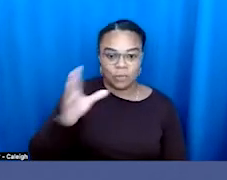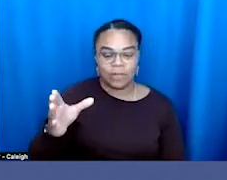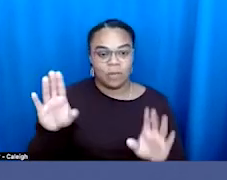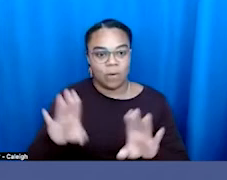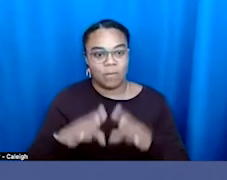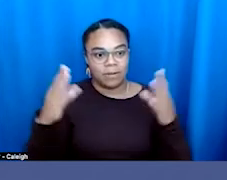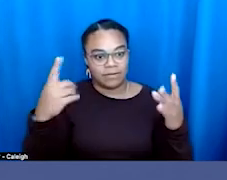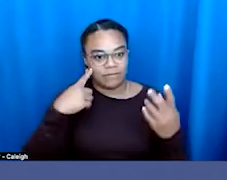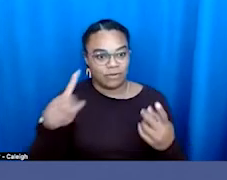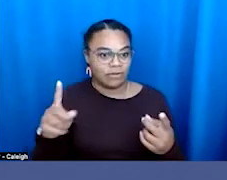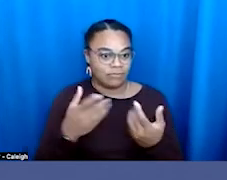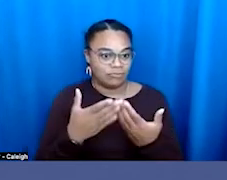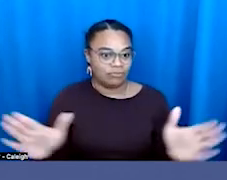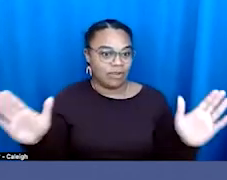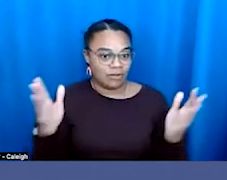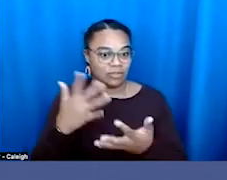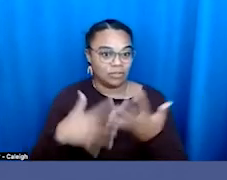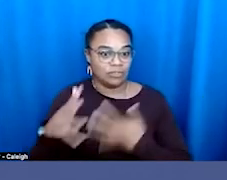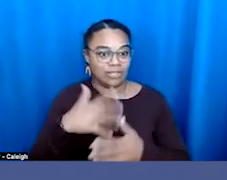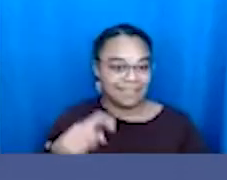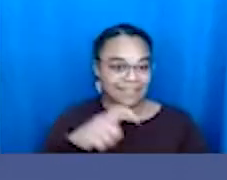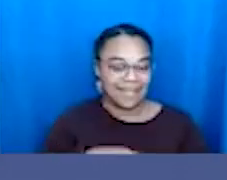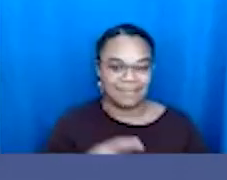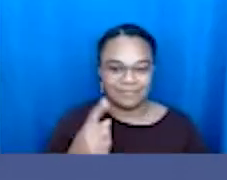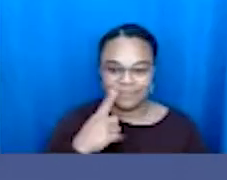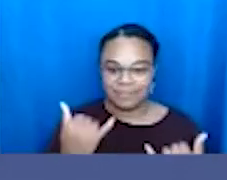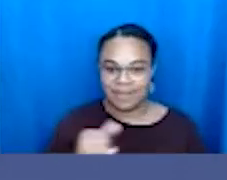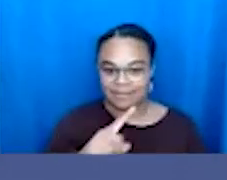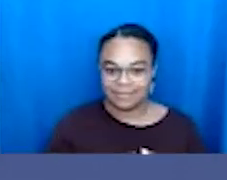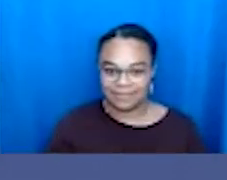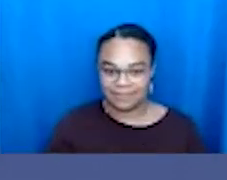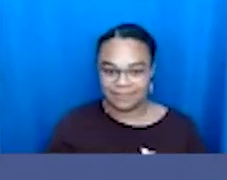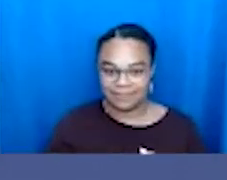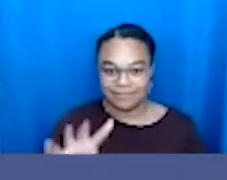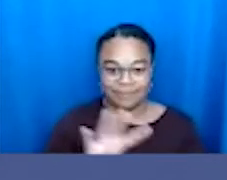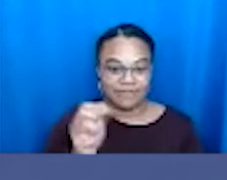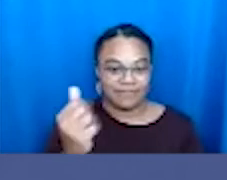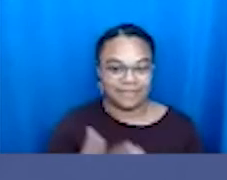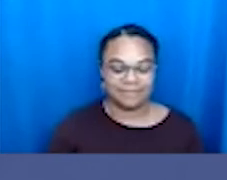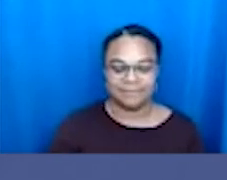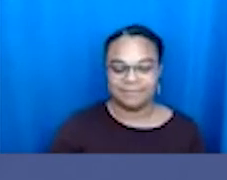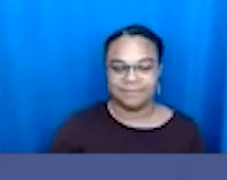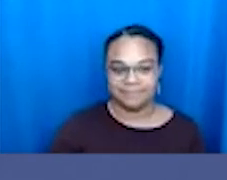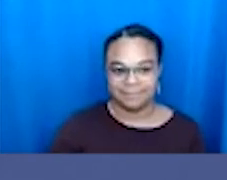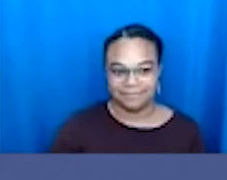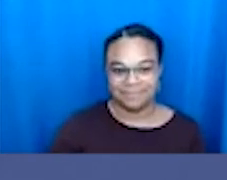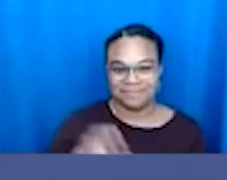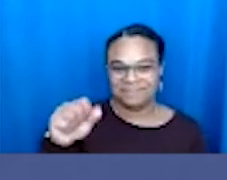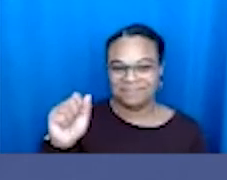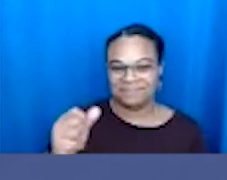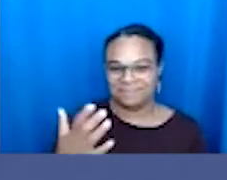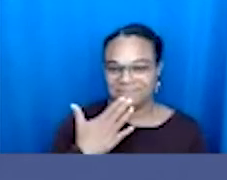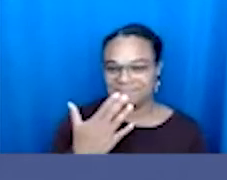open it up for a general socializing time from now till 4.15. Yes, thank you